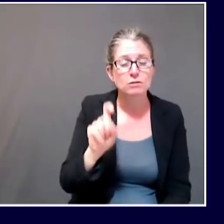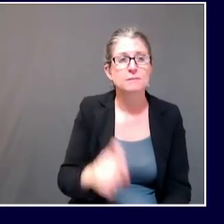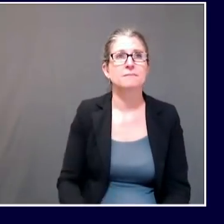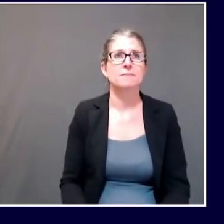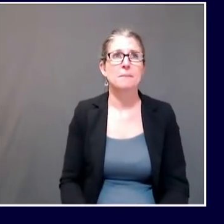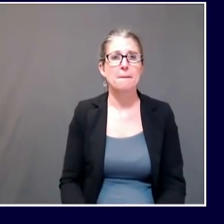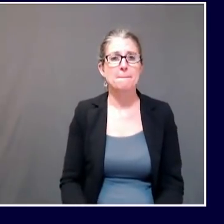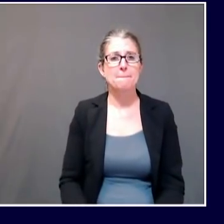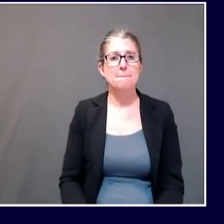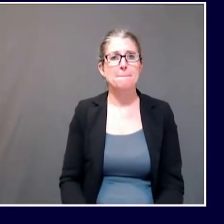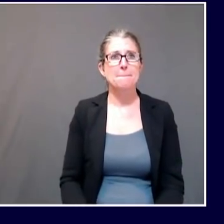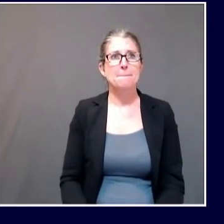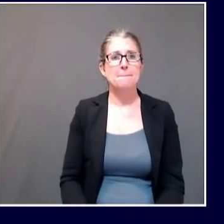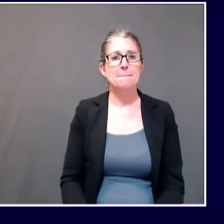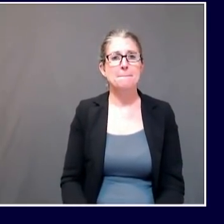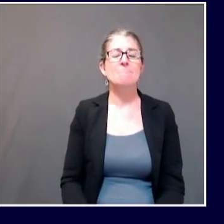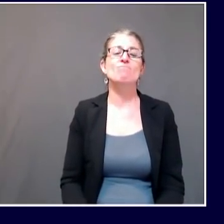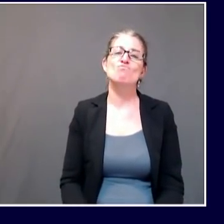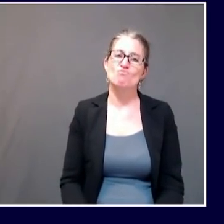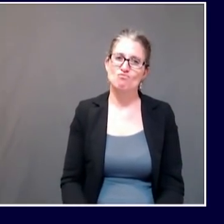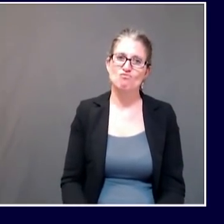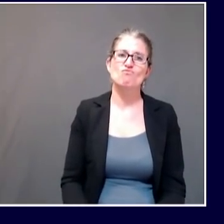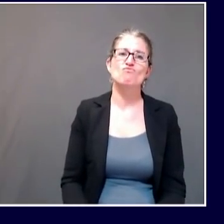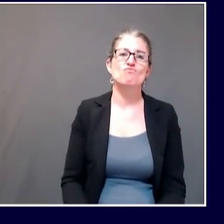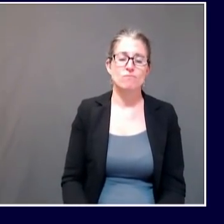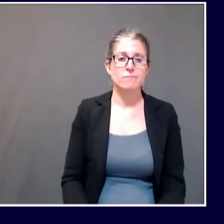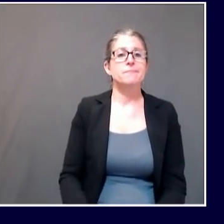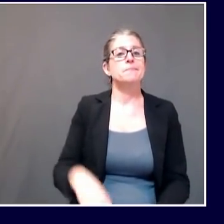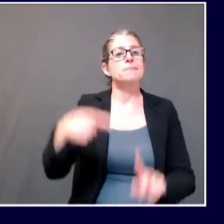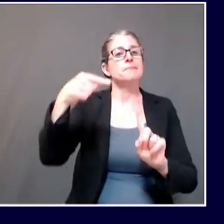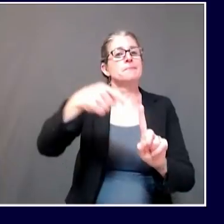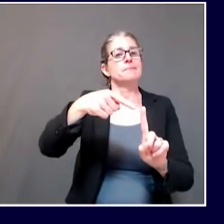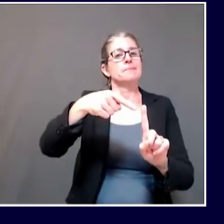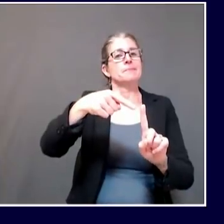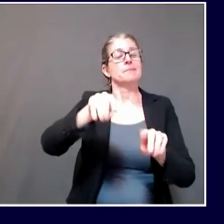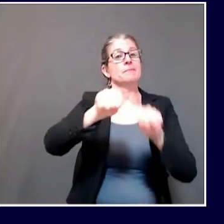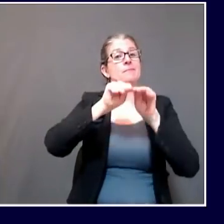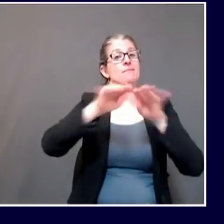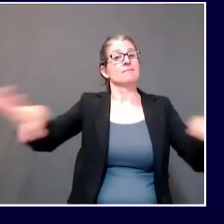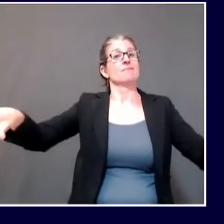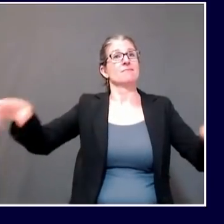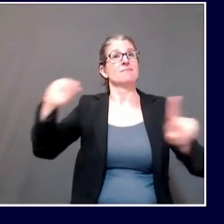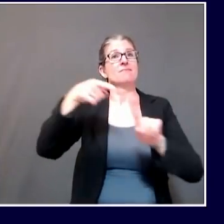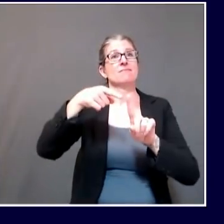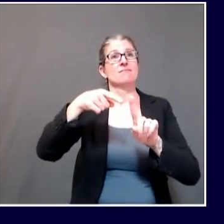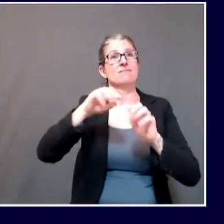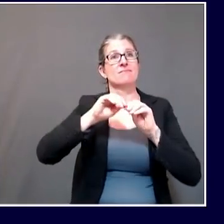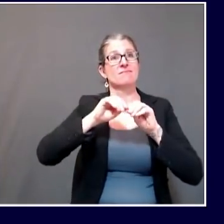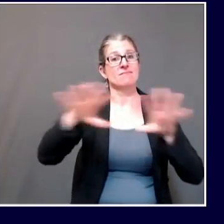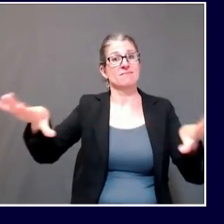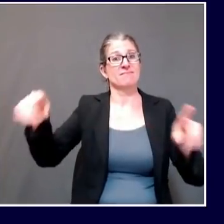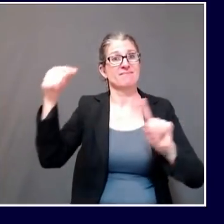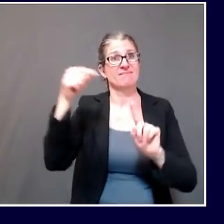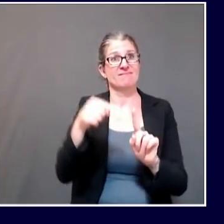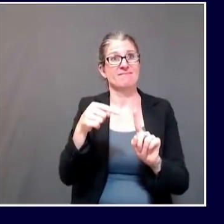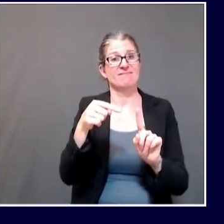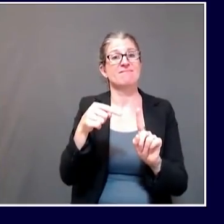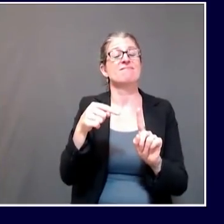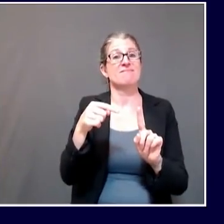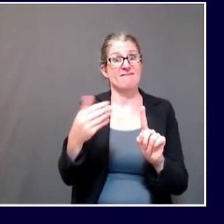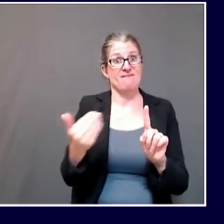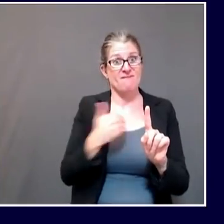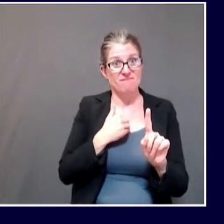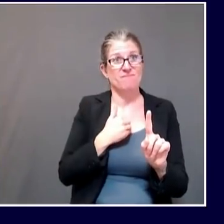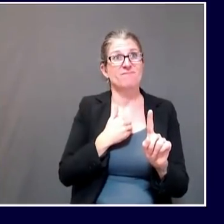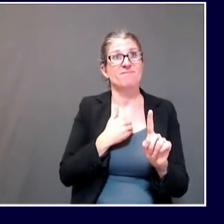what we do in outbreak situations is that we make sure as soon as we detect that there's an outbreak, we get on the phone